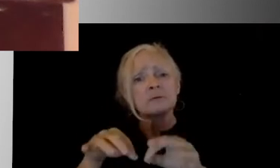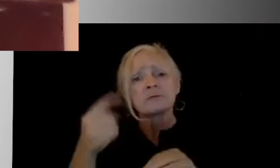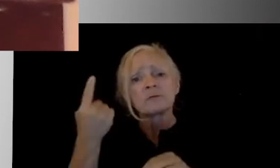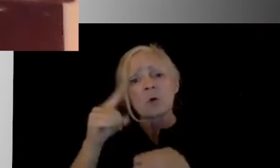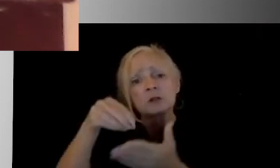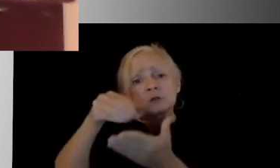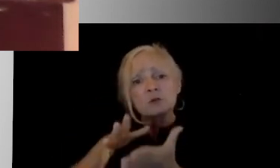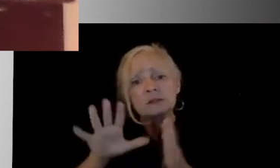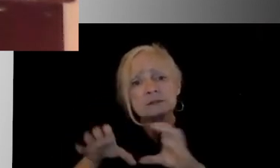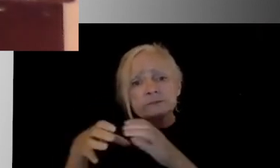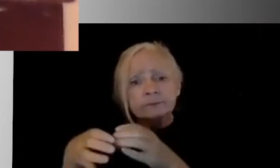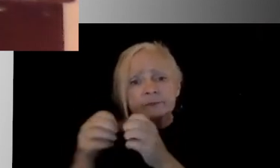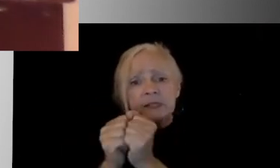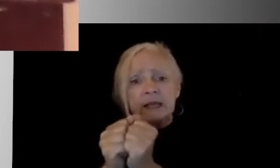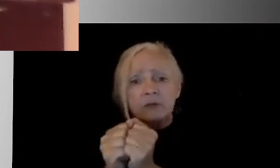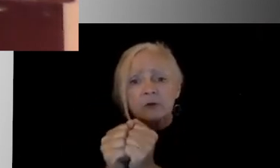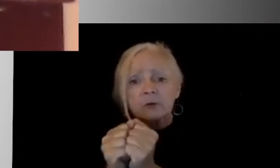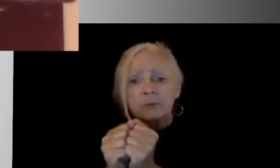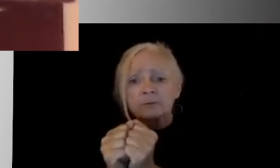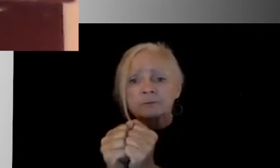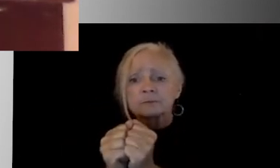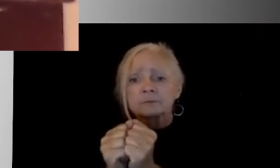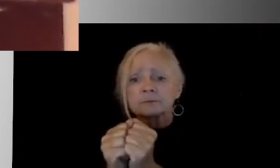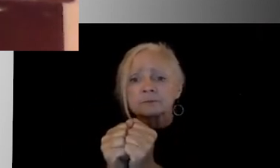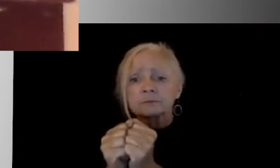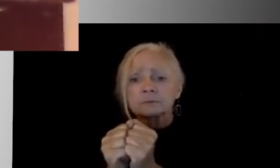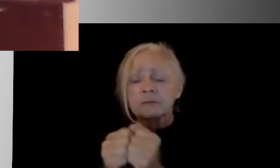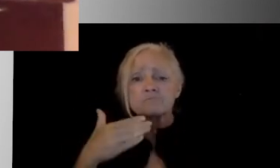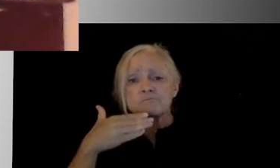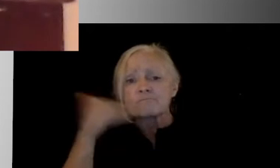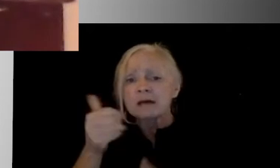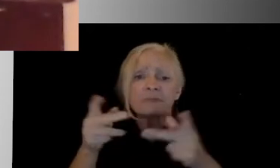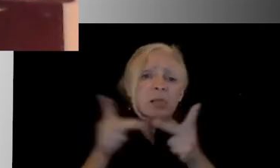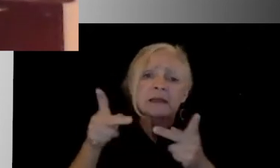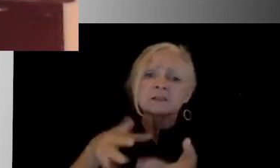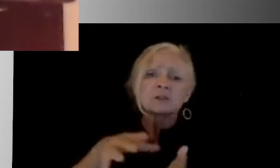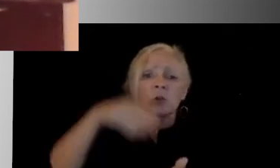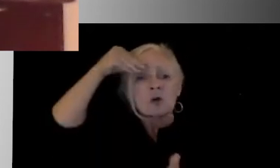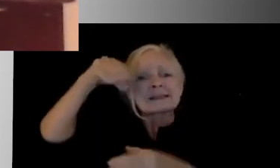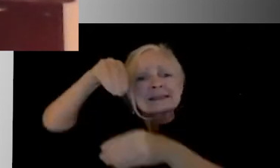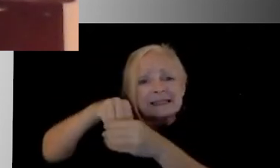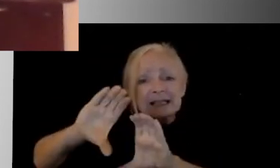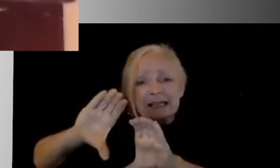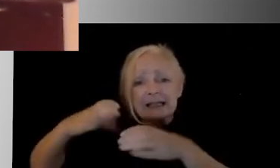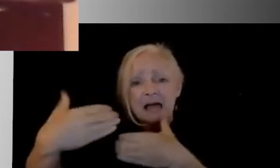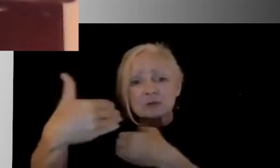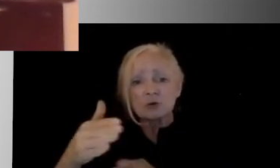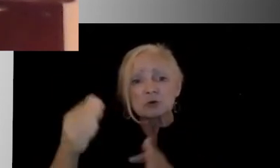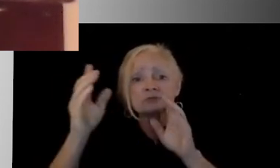There is no greater place to learn, there's no greater environment to learn than in the classroom with the teacher. And